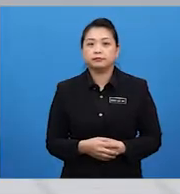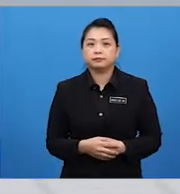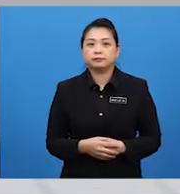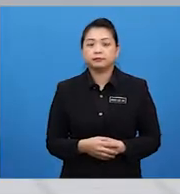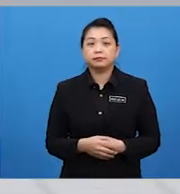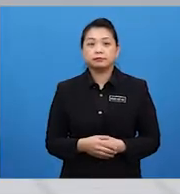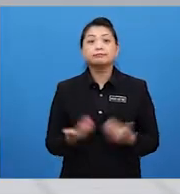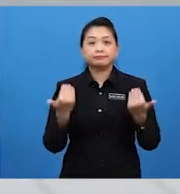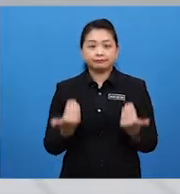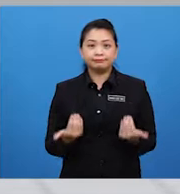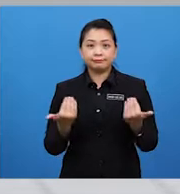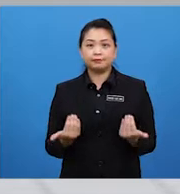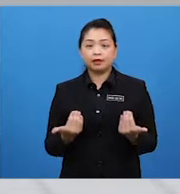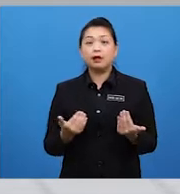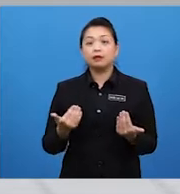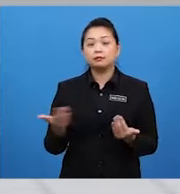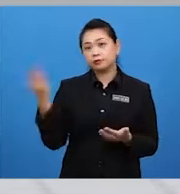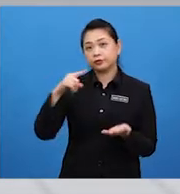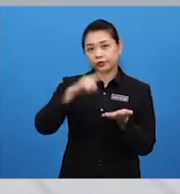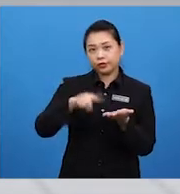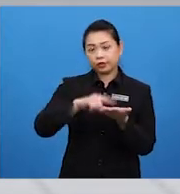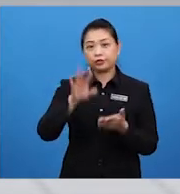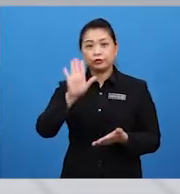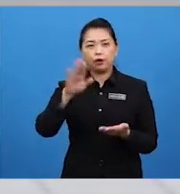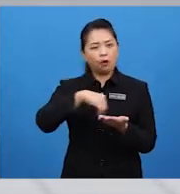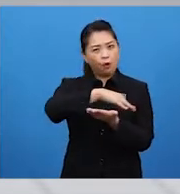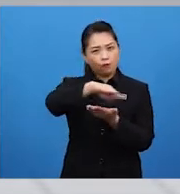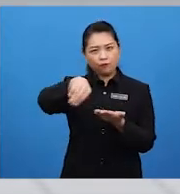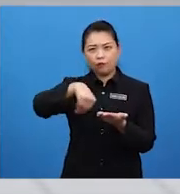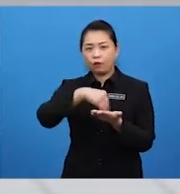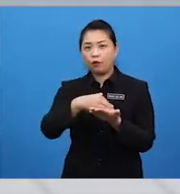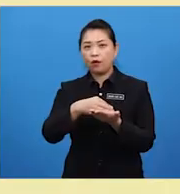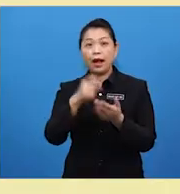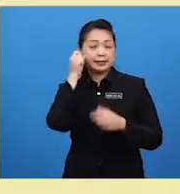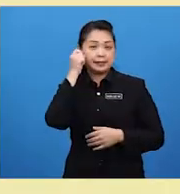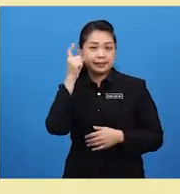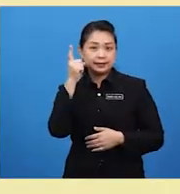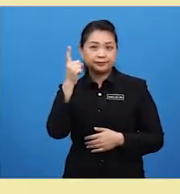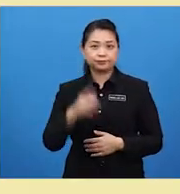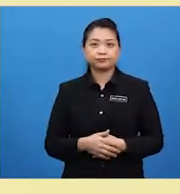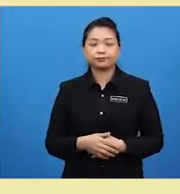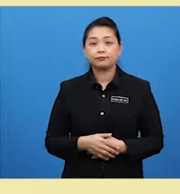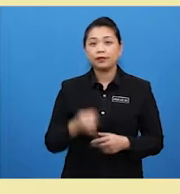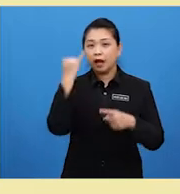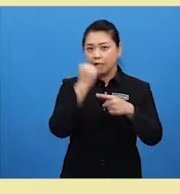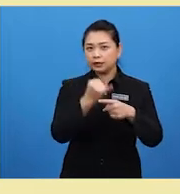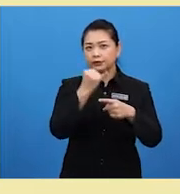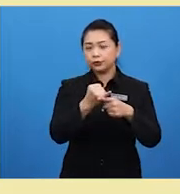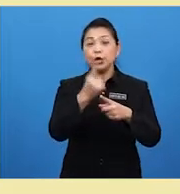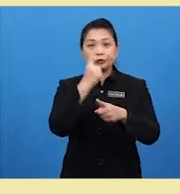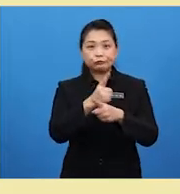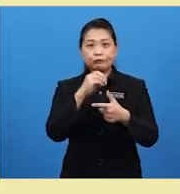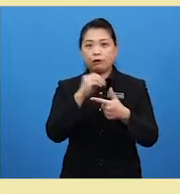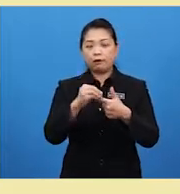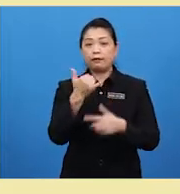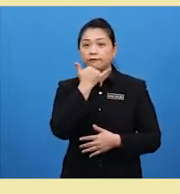Now, let's check your overall understanding of the text. Let's true or